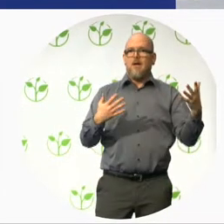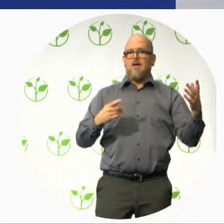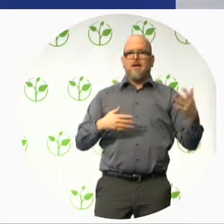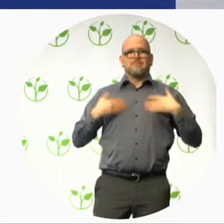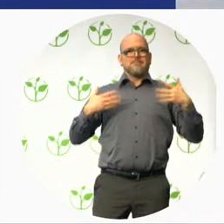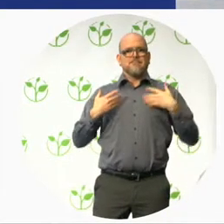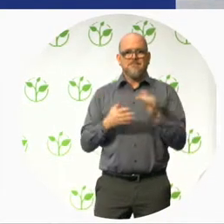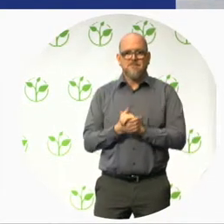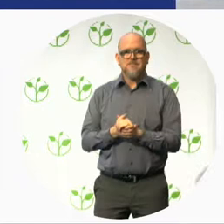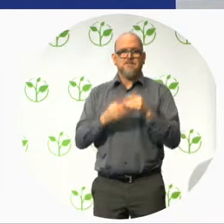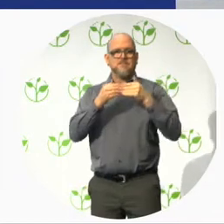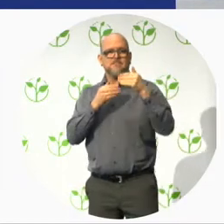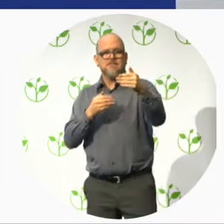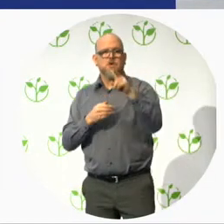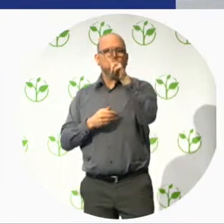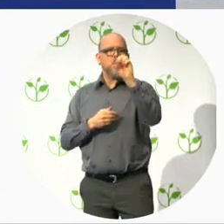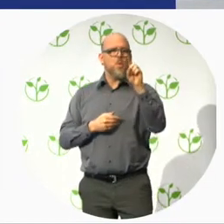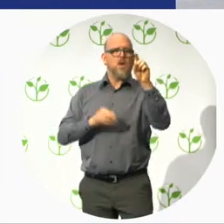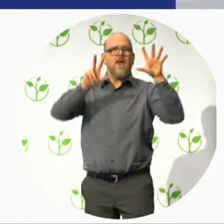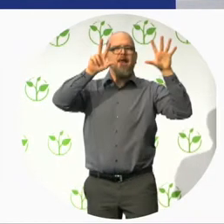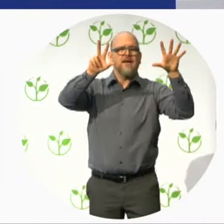for the voting system.